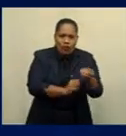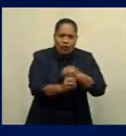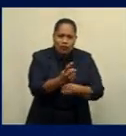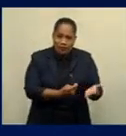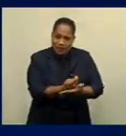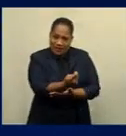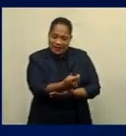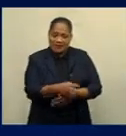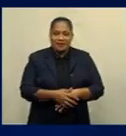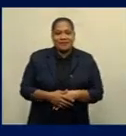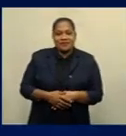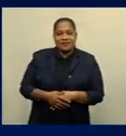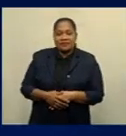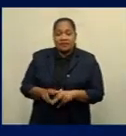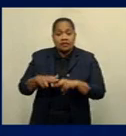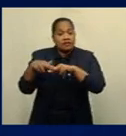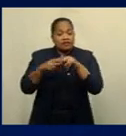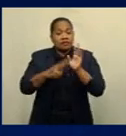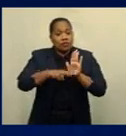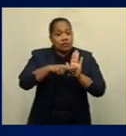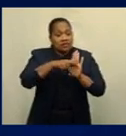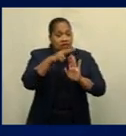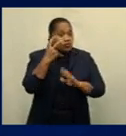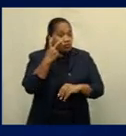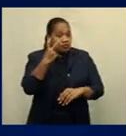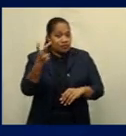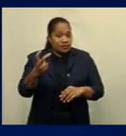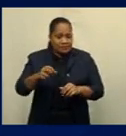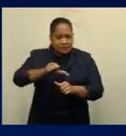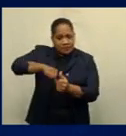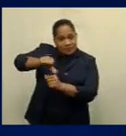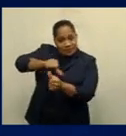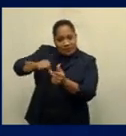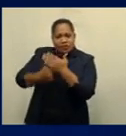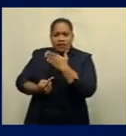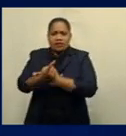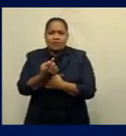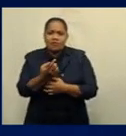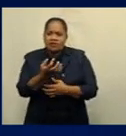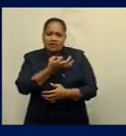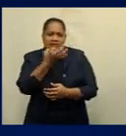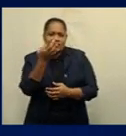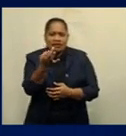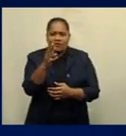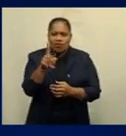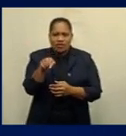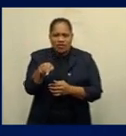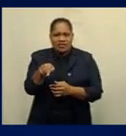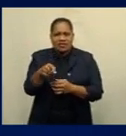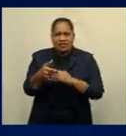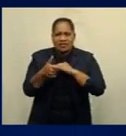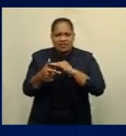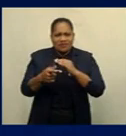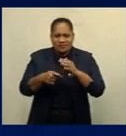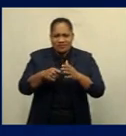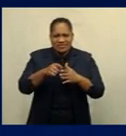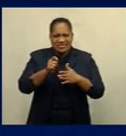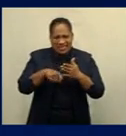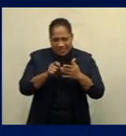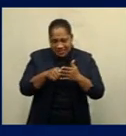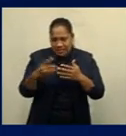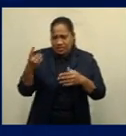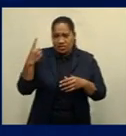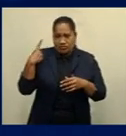The Fiji Hotel and Tourism Association has requested that current levels of taxes and duties levied on the industry